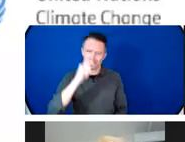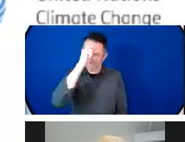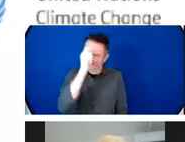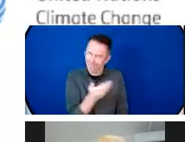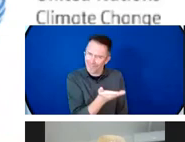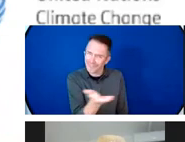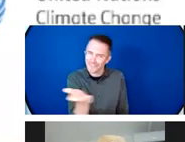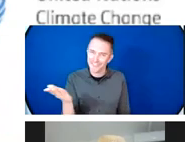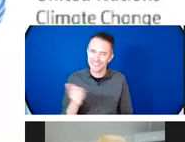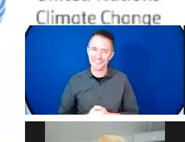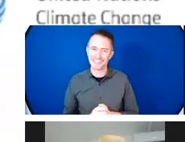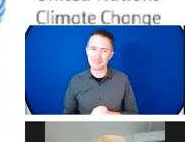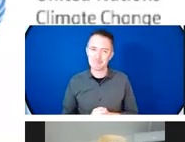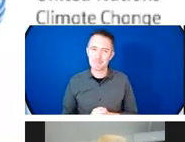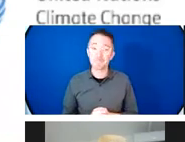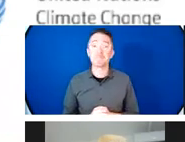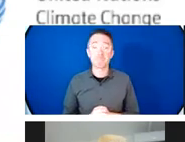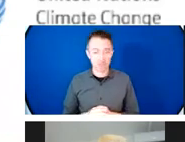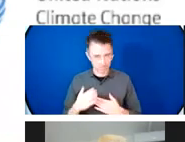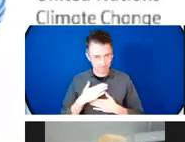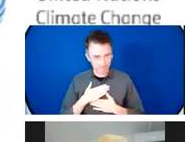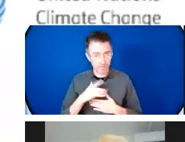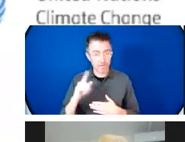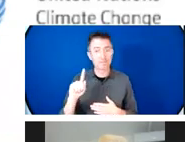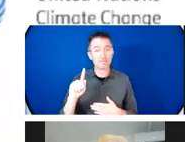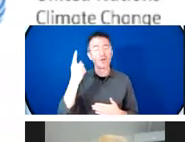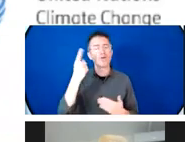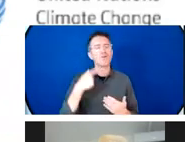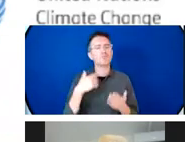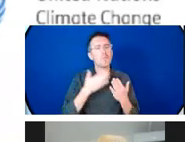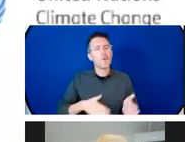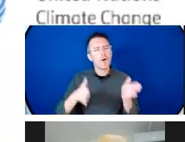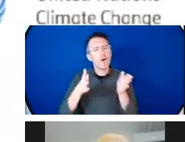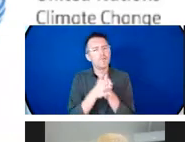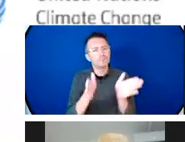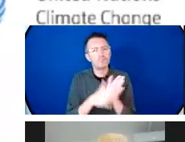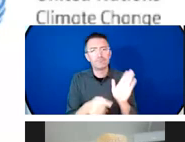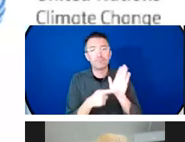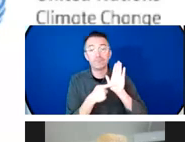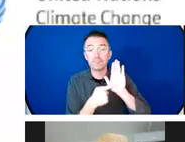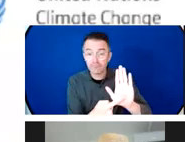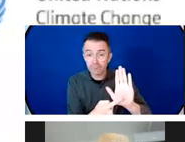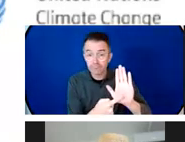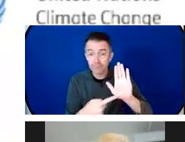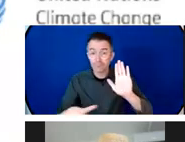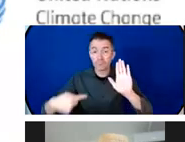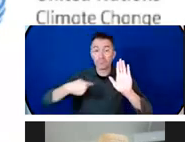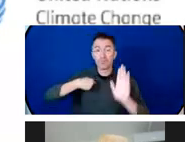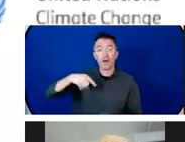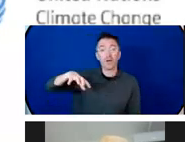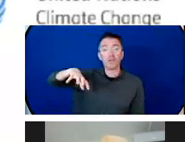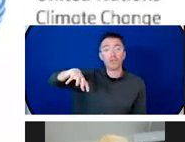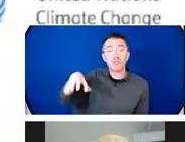of the Comoros Islands government our deep thanks for the invitation extended to our government